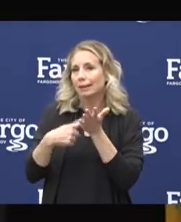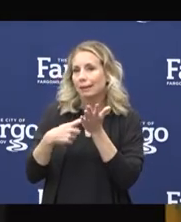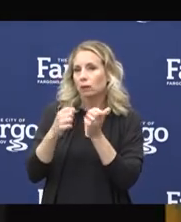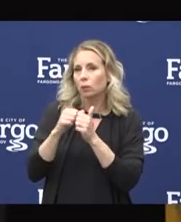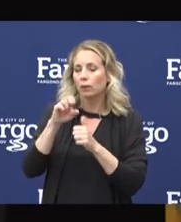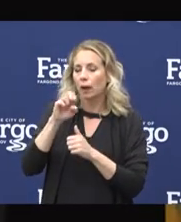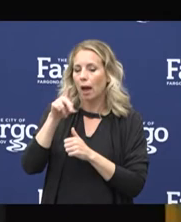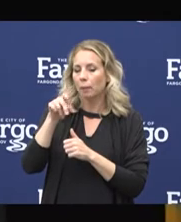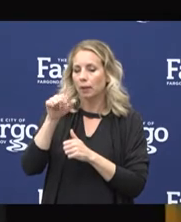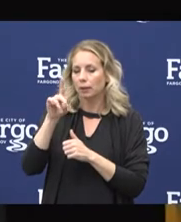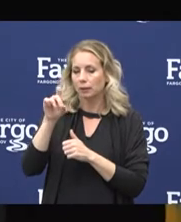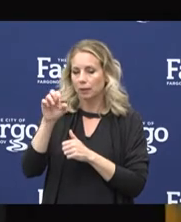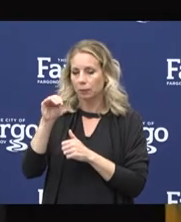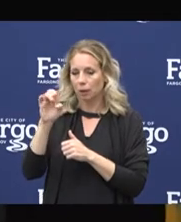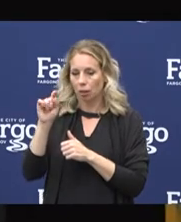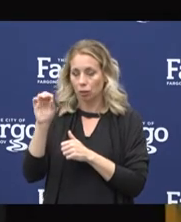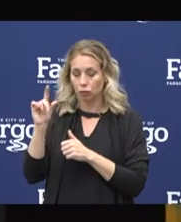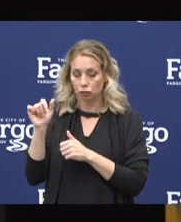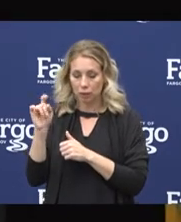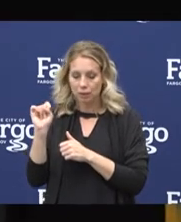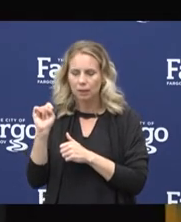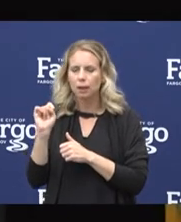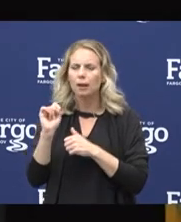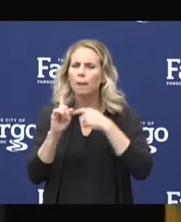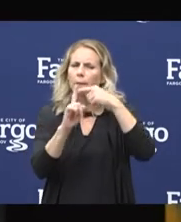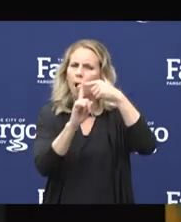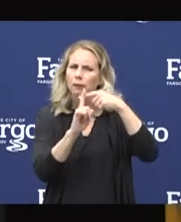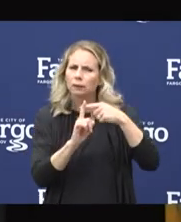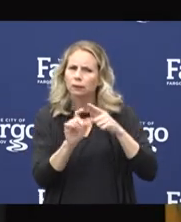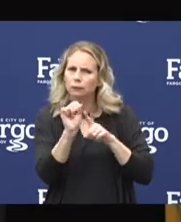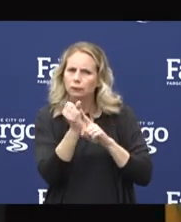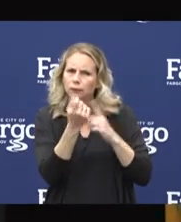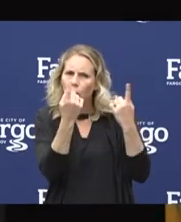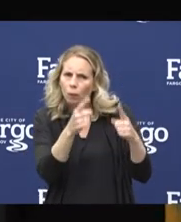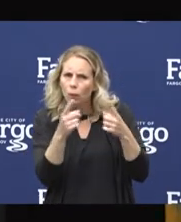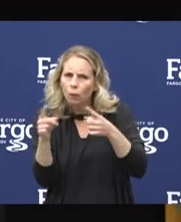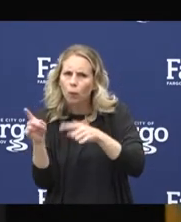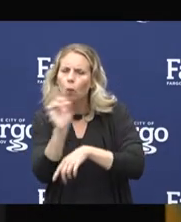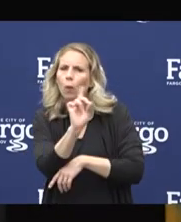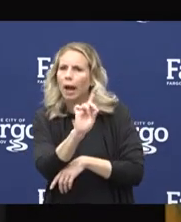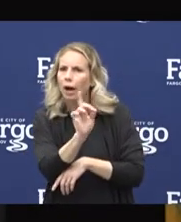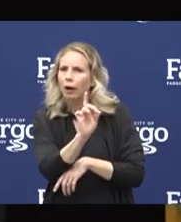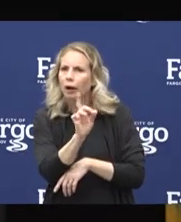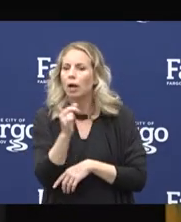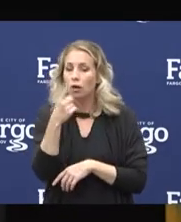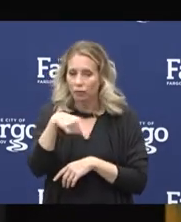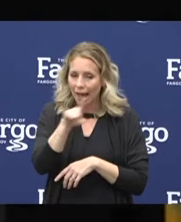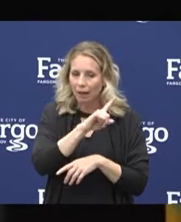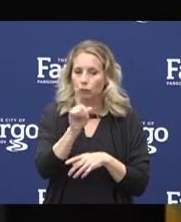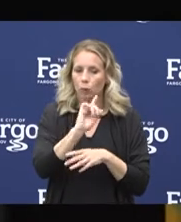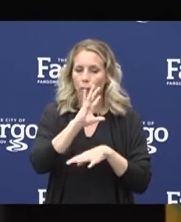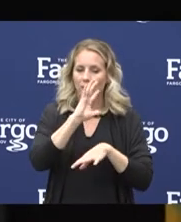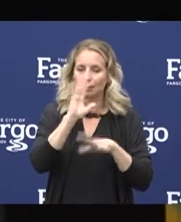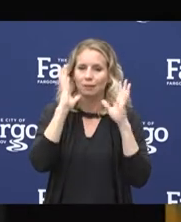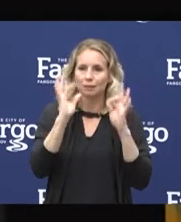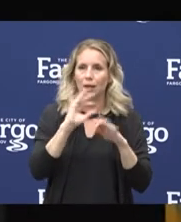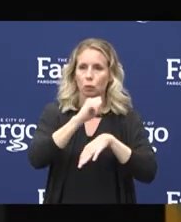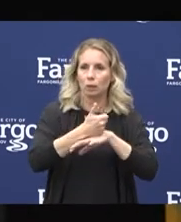at where those positive cases are, and those are the ones that we're really focusing on. Setting up the static sites around Fargo.